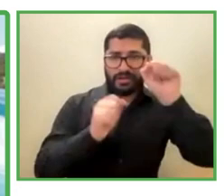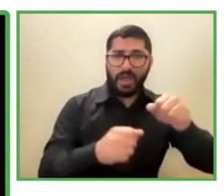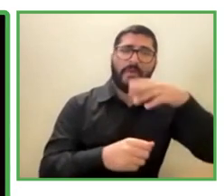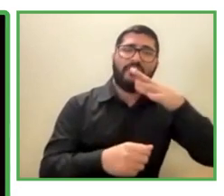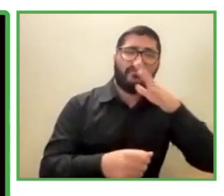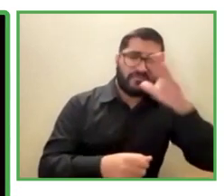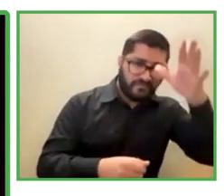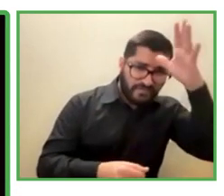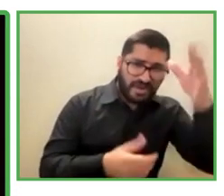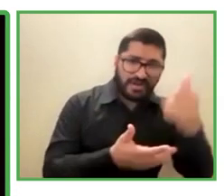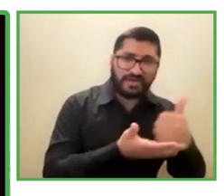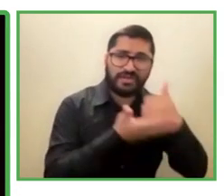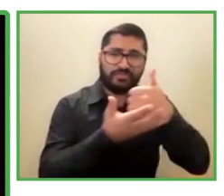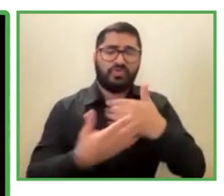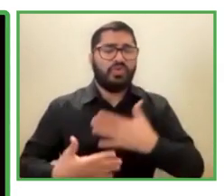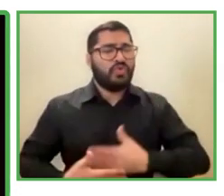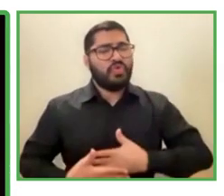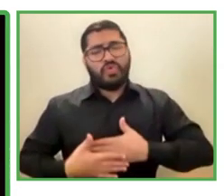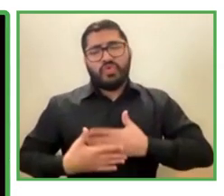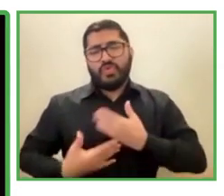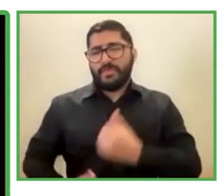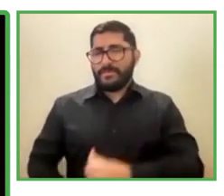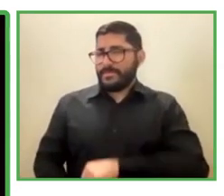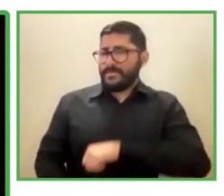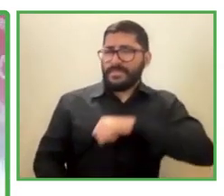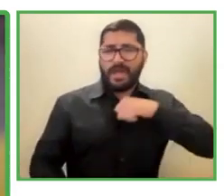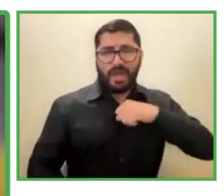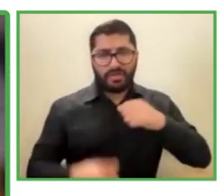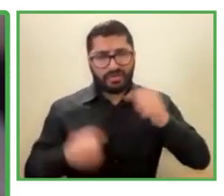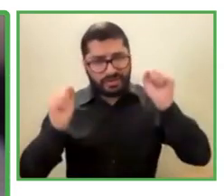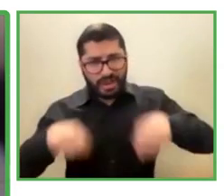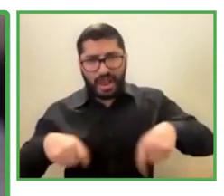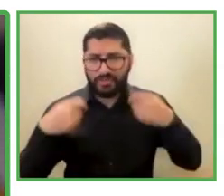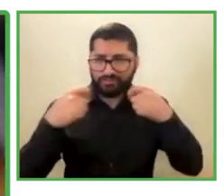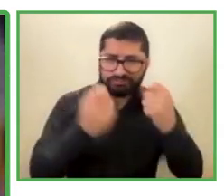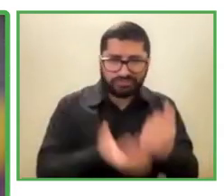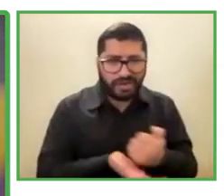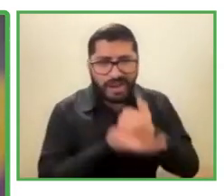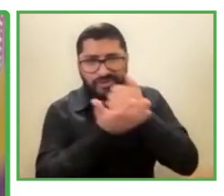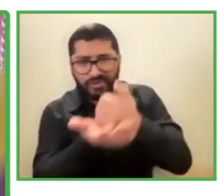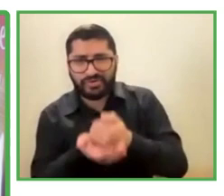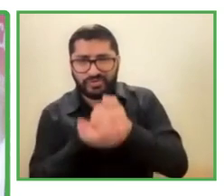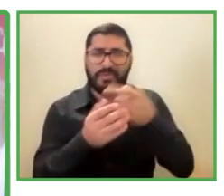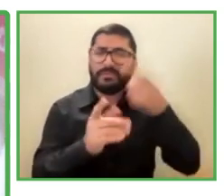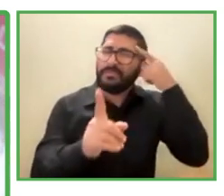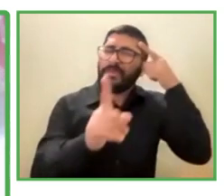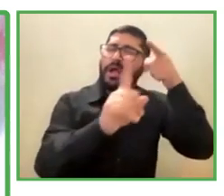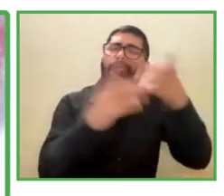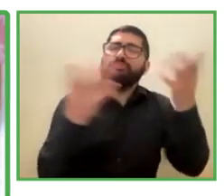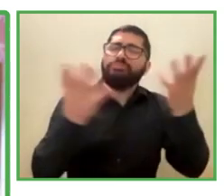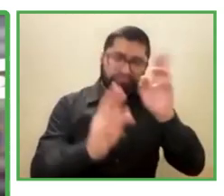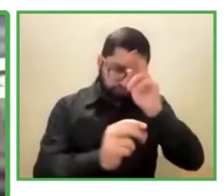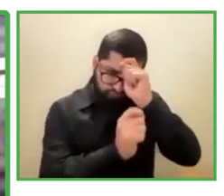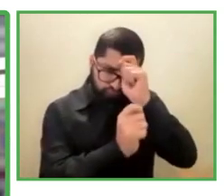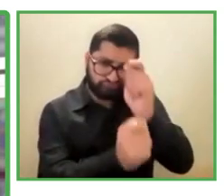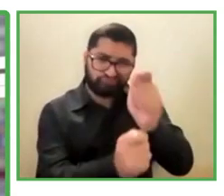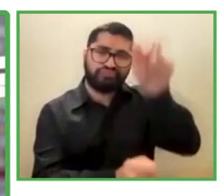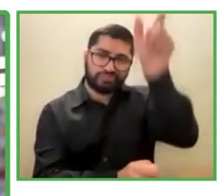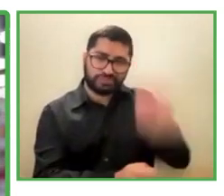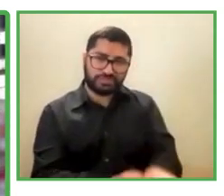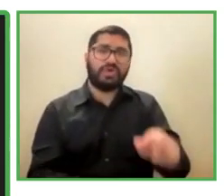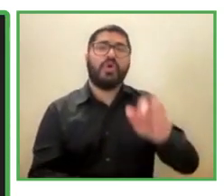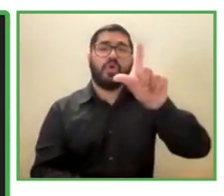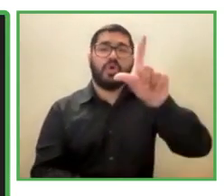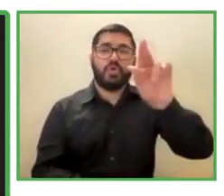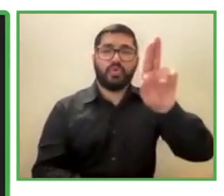parents. I feel that I have to be treated to respect Lucia's autonomy, because,